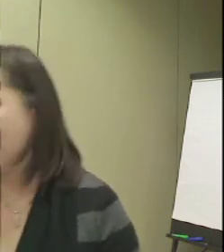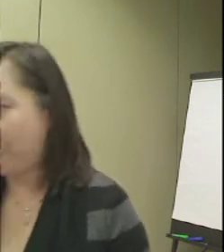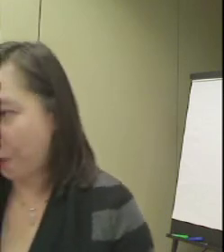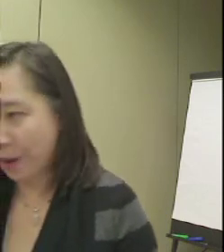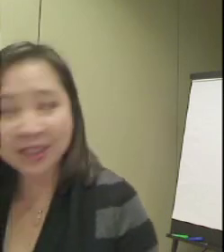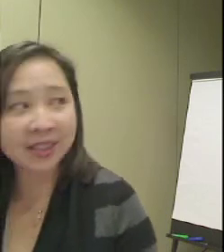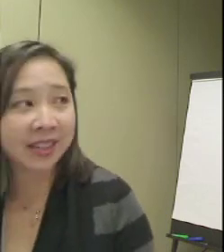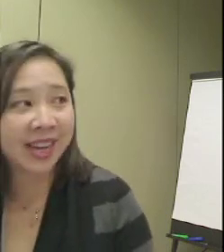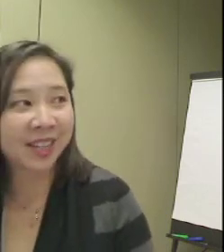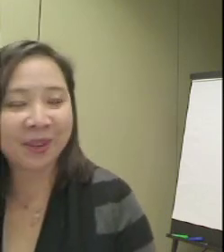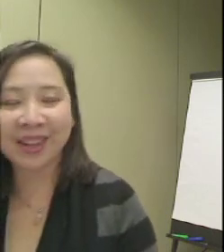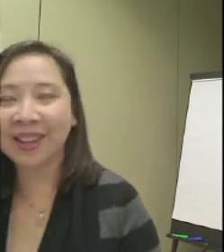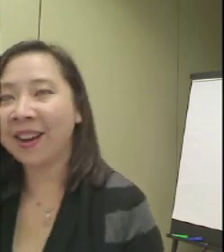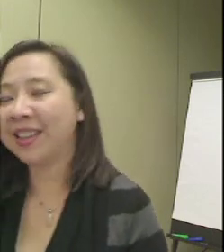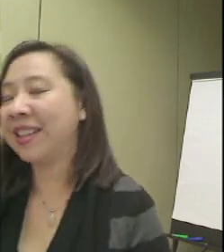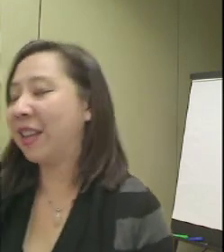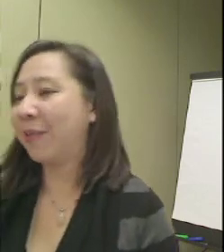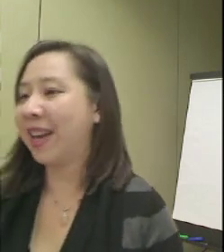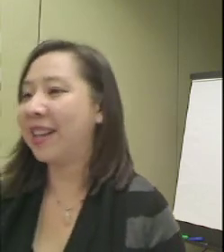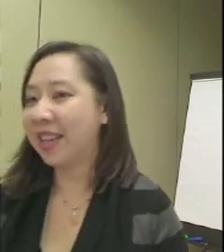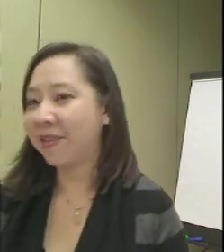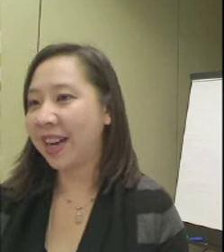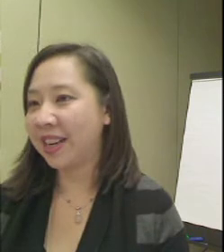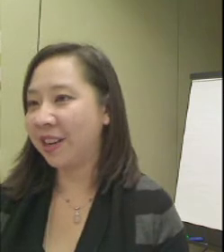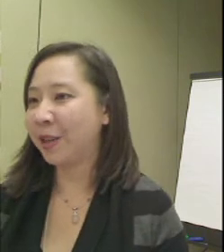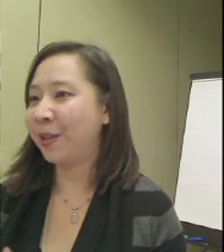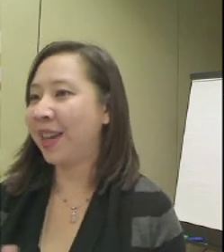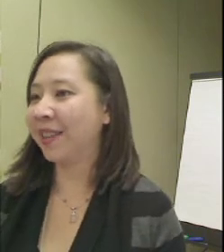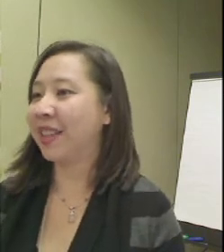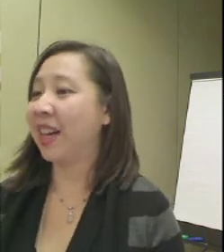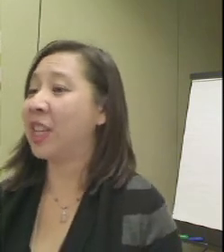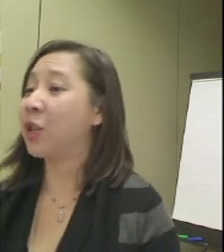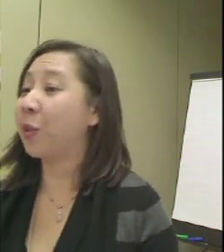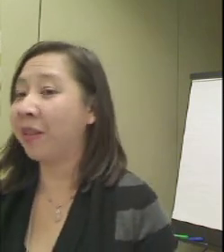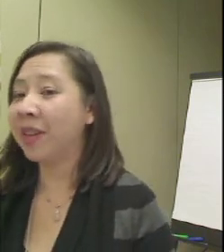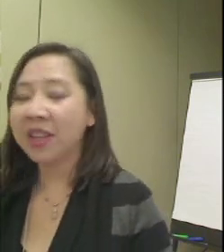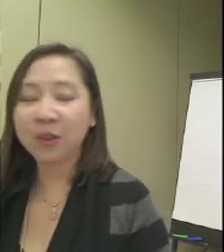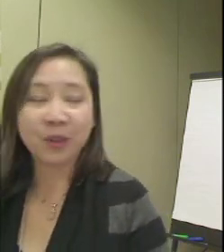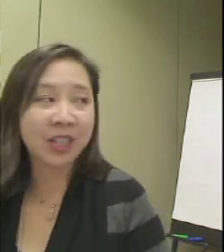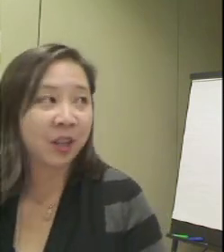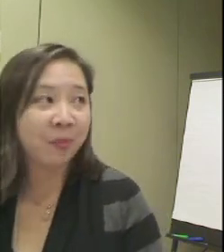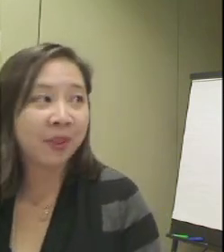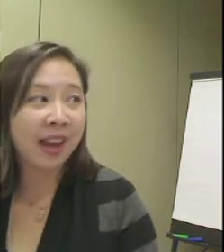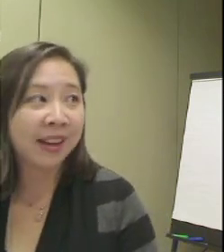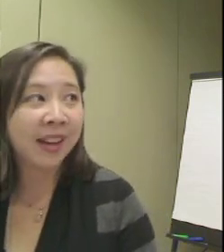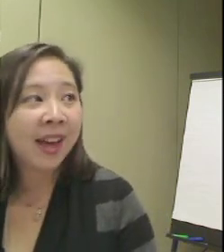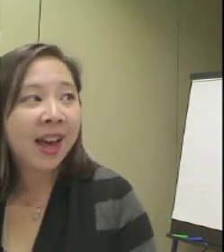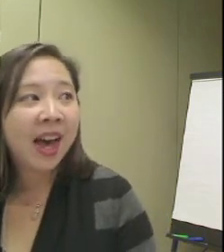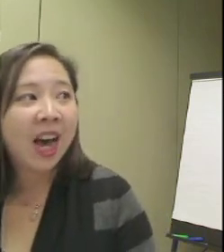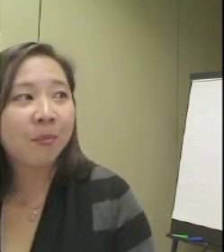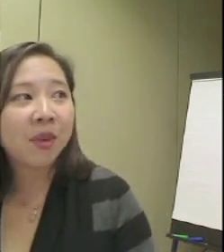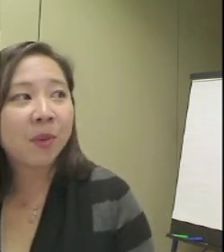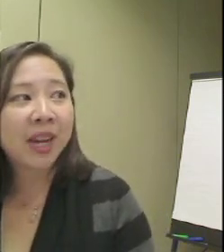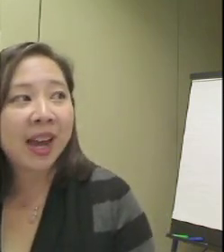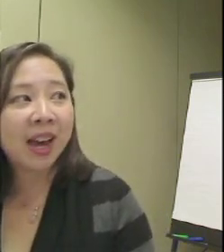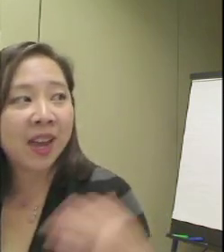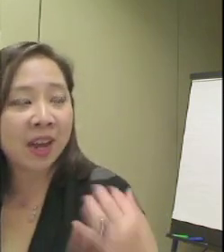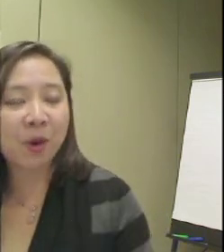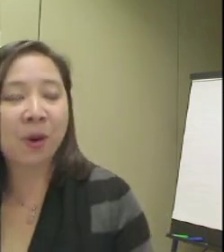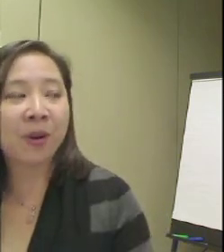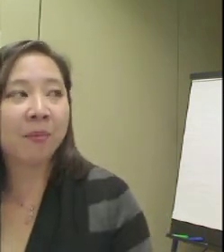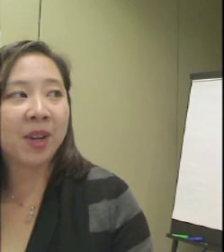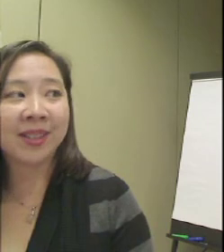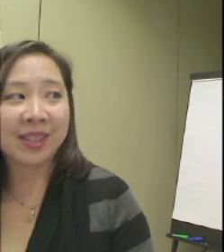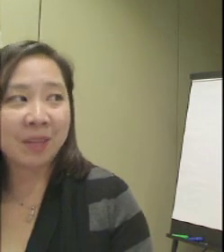target audience for us. It's actually an audience that we identified in our 2009-12 strategic plan. We